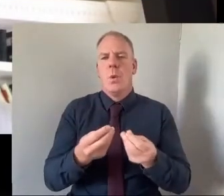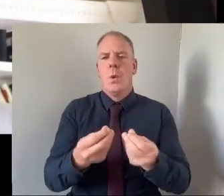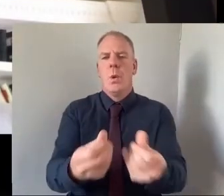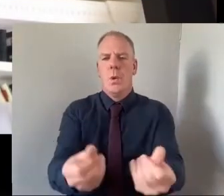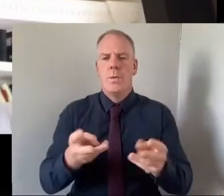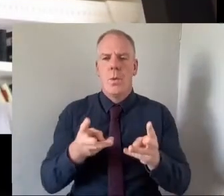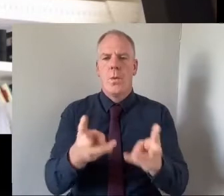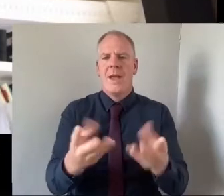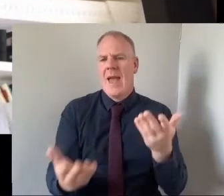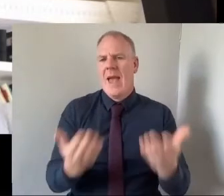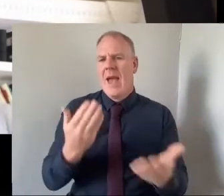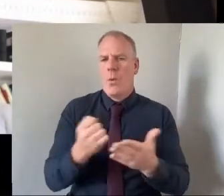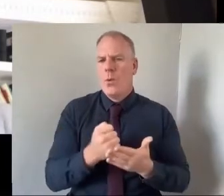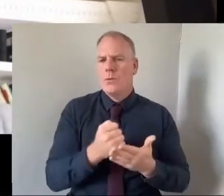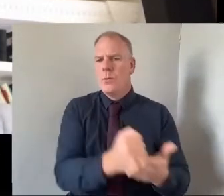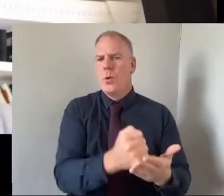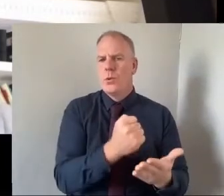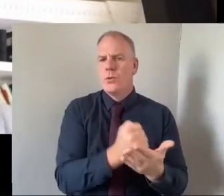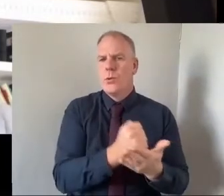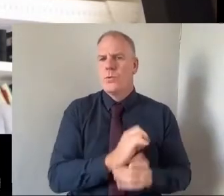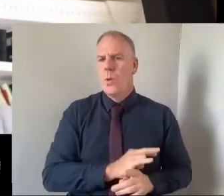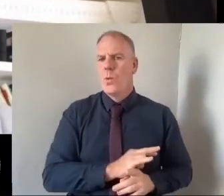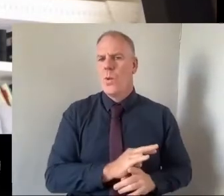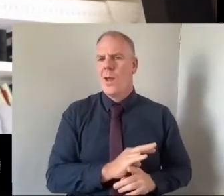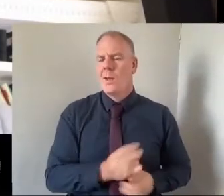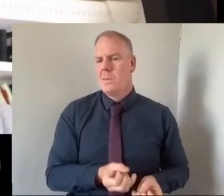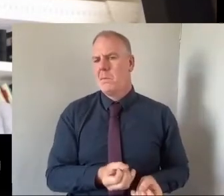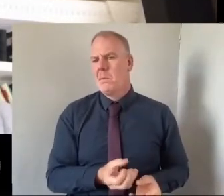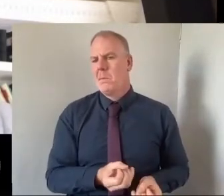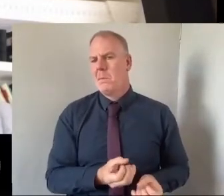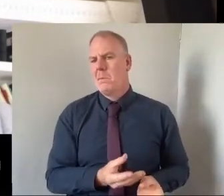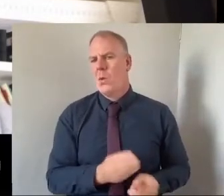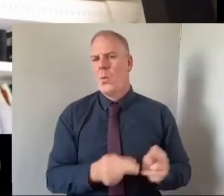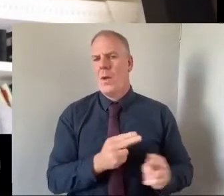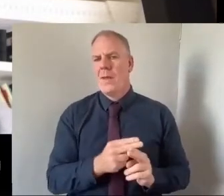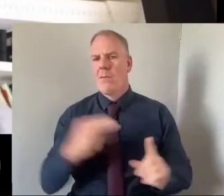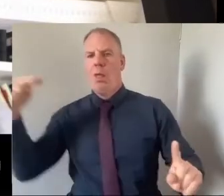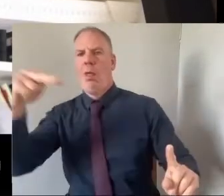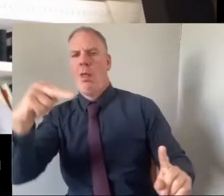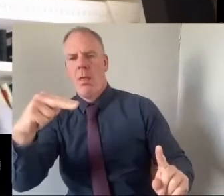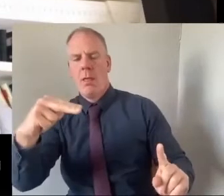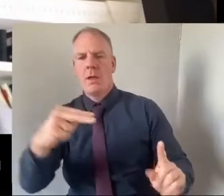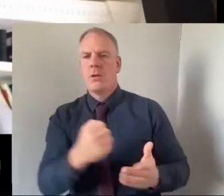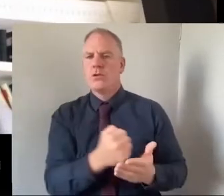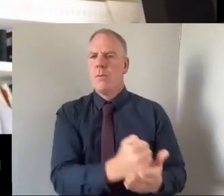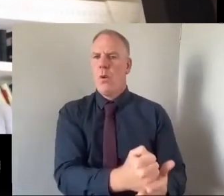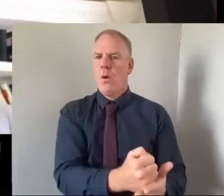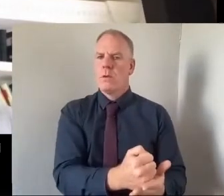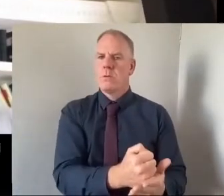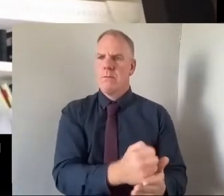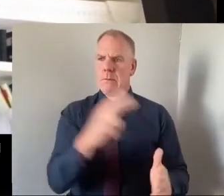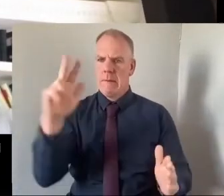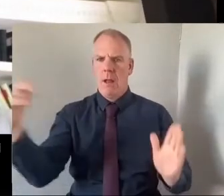supporting those students quietly without making it obvious and that they are getting support to others